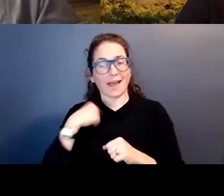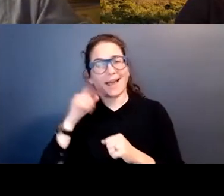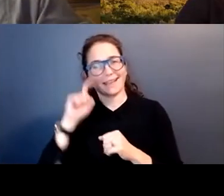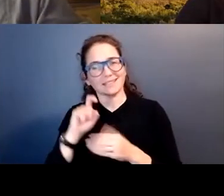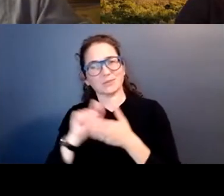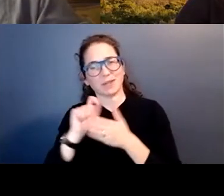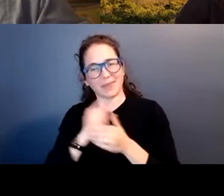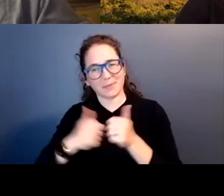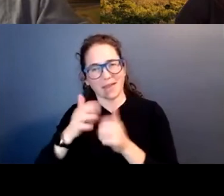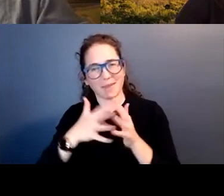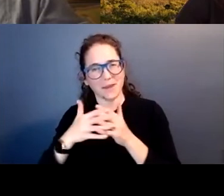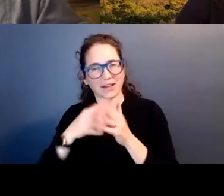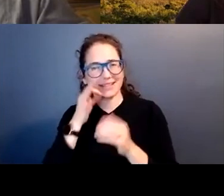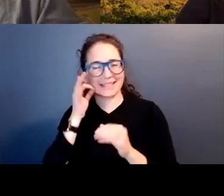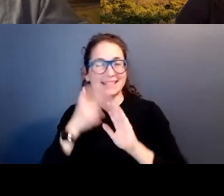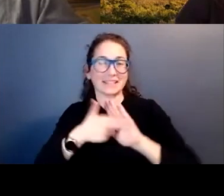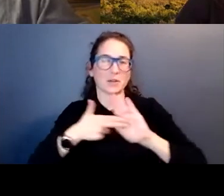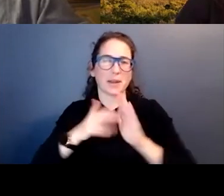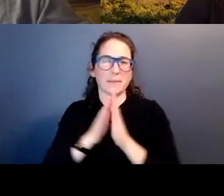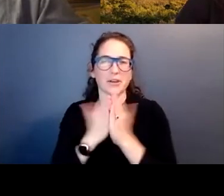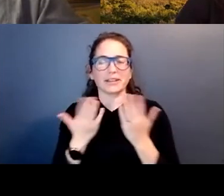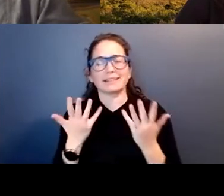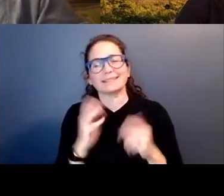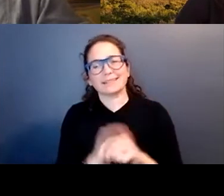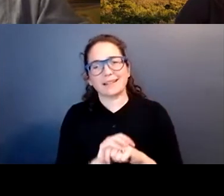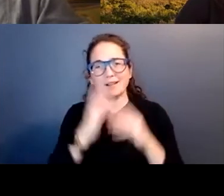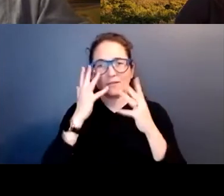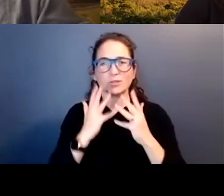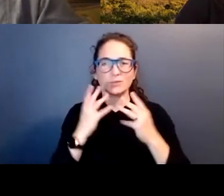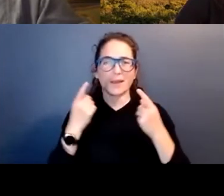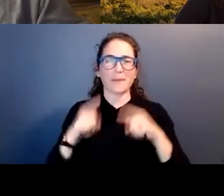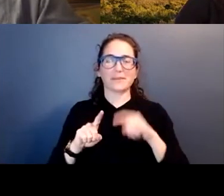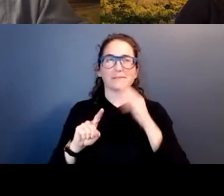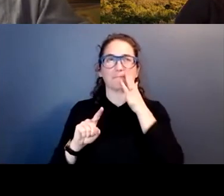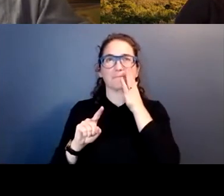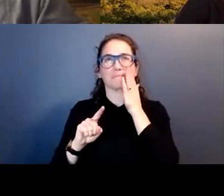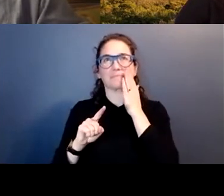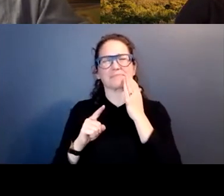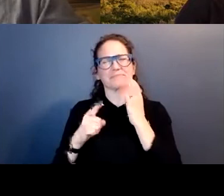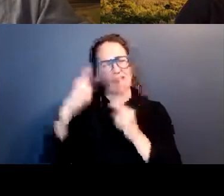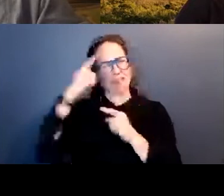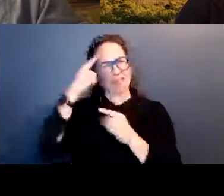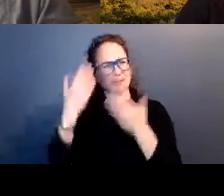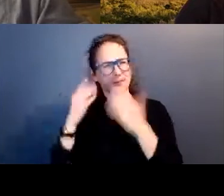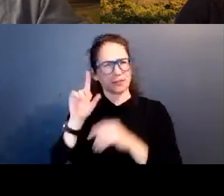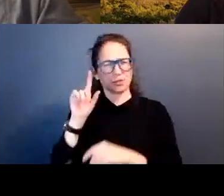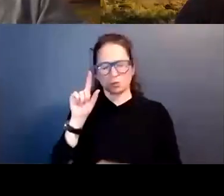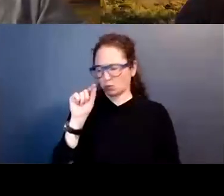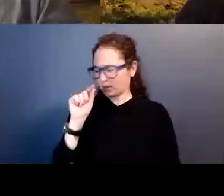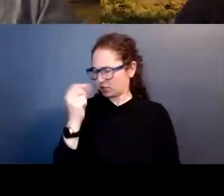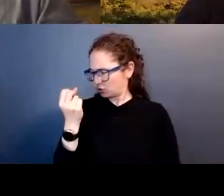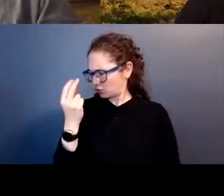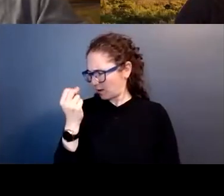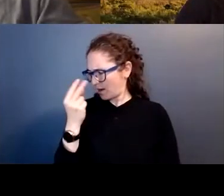Beyond the American Indian Stereotype book. And unfortunately, what happened was, I believe it was in 2012, it,